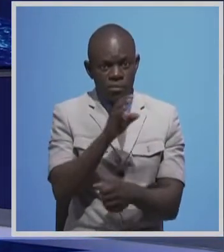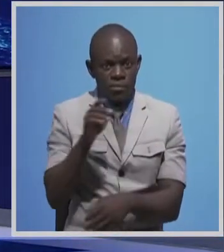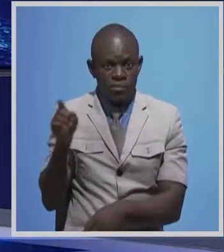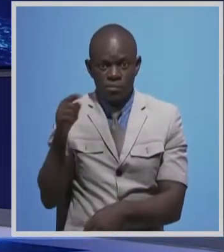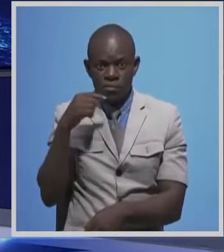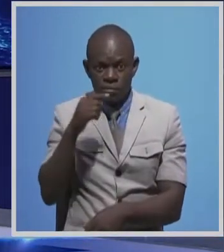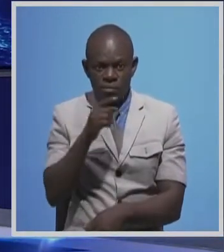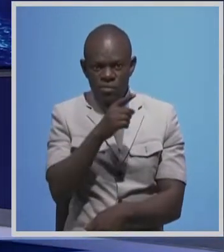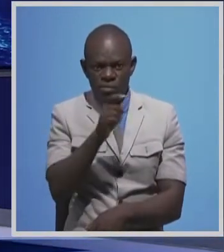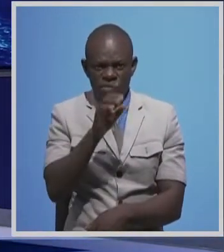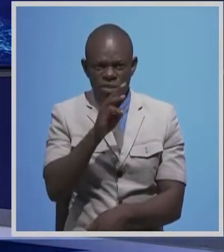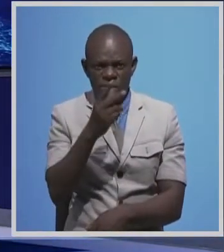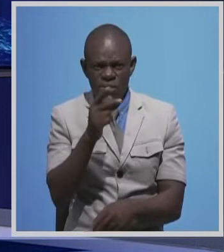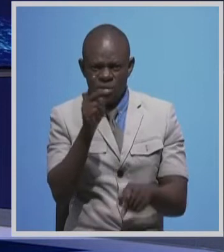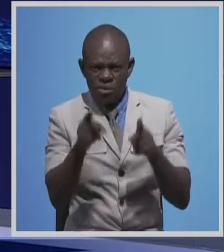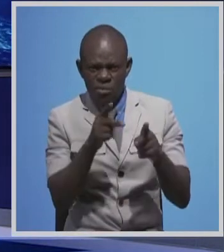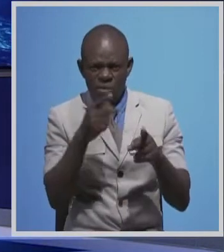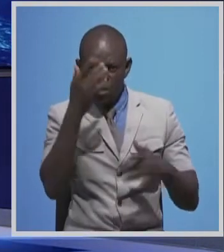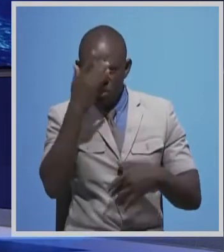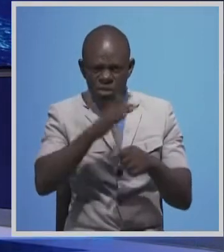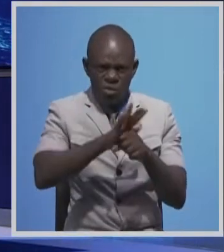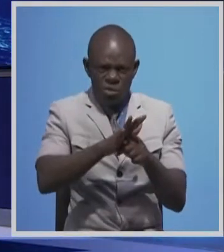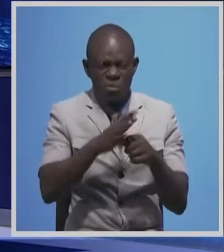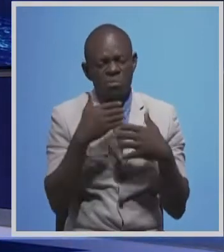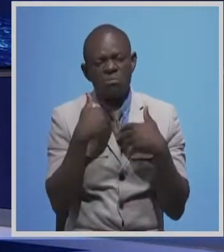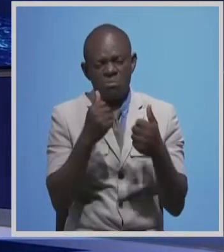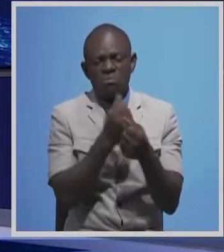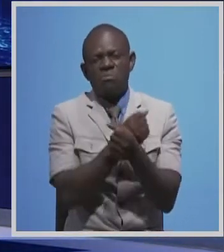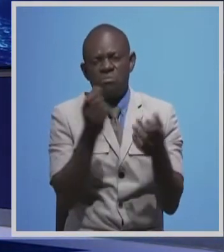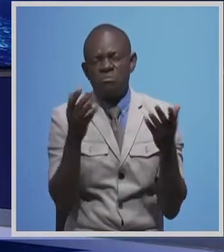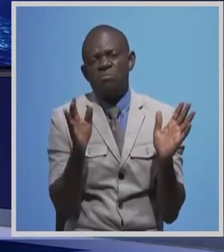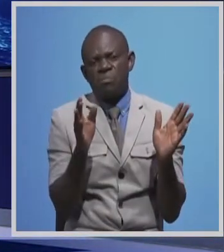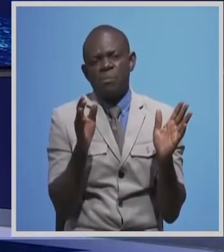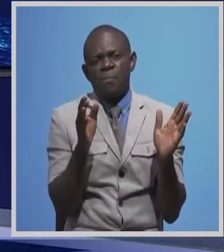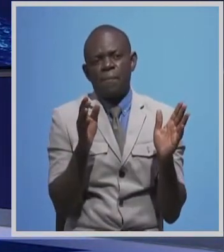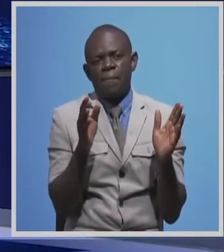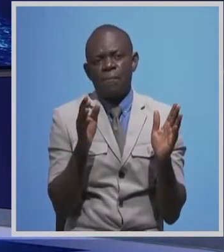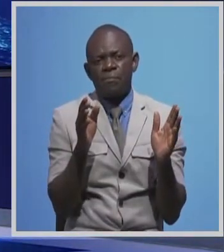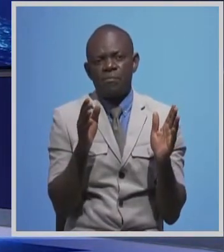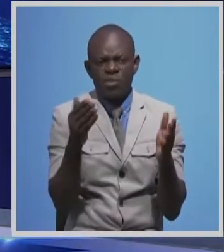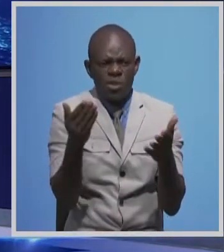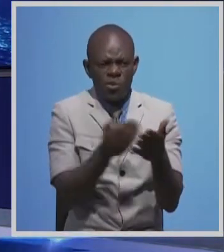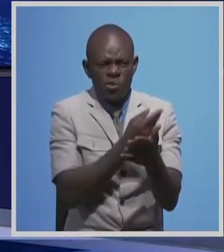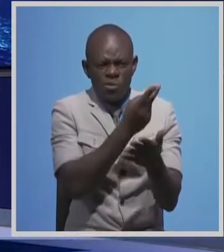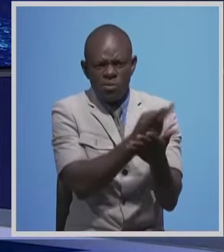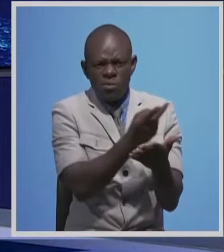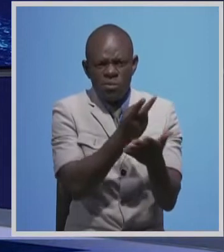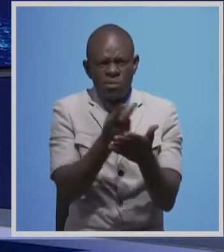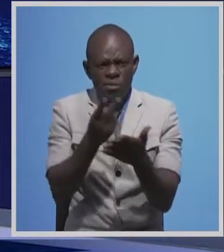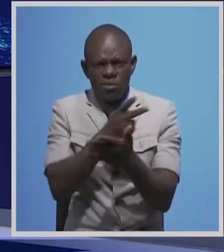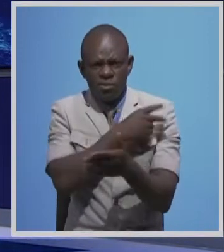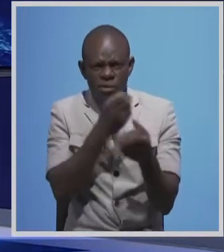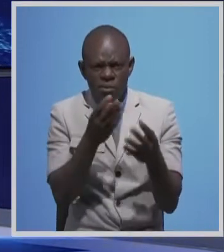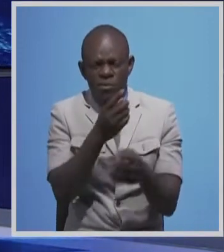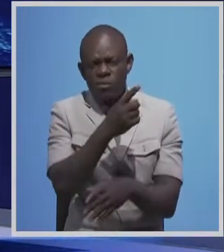discharged within the health and home care facility management in the last 24 hours. He said with the new admissions, there are now 191 patients